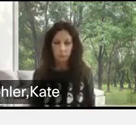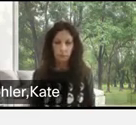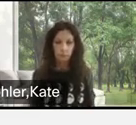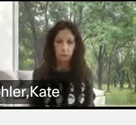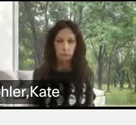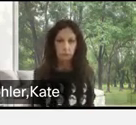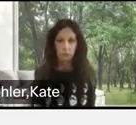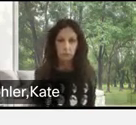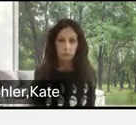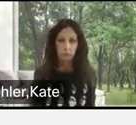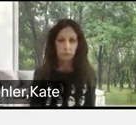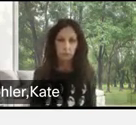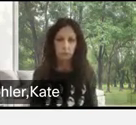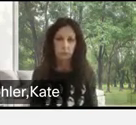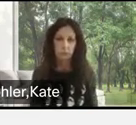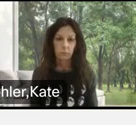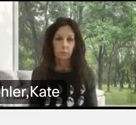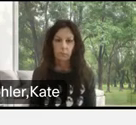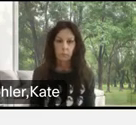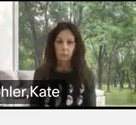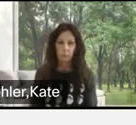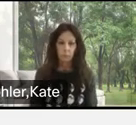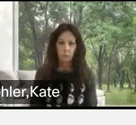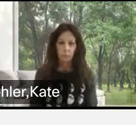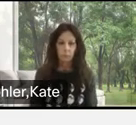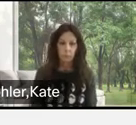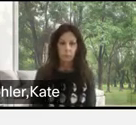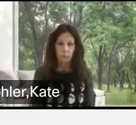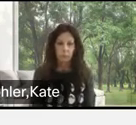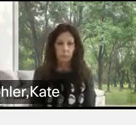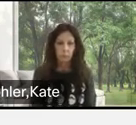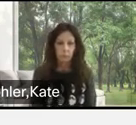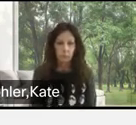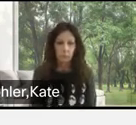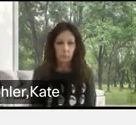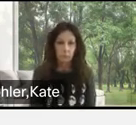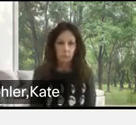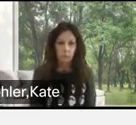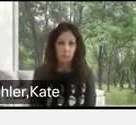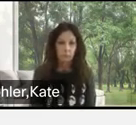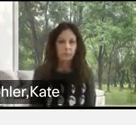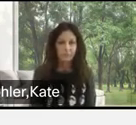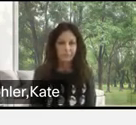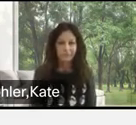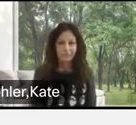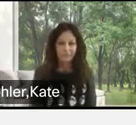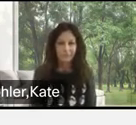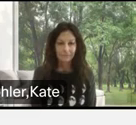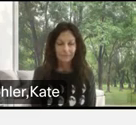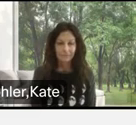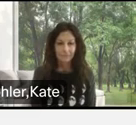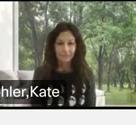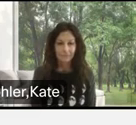is not the only thing we need to be concerned about. You can spread colds and flus and therefore take people out of the office